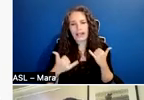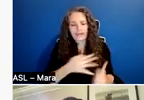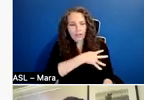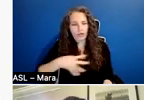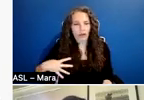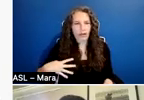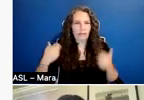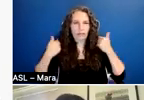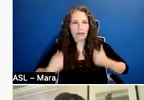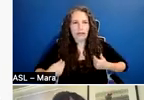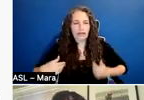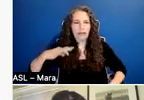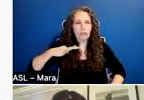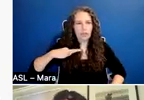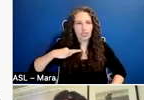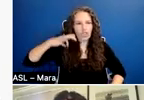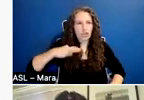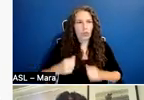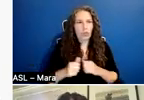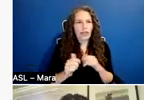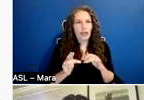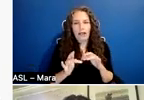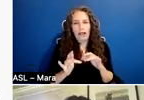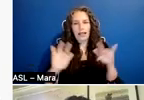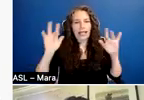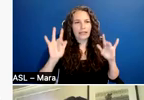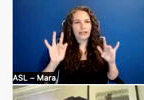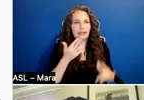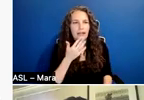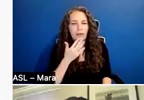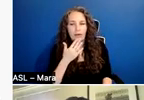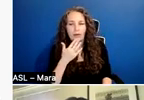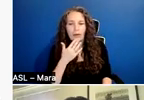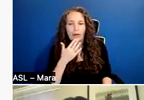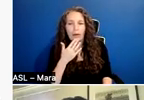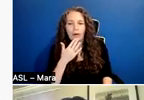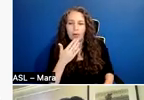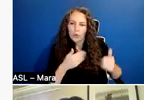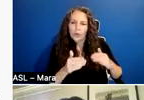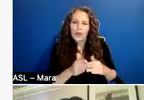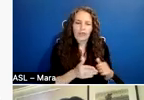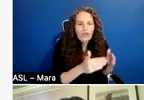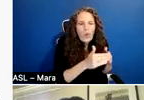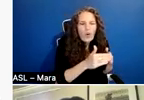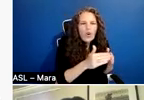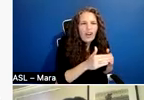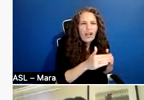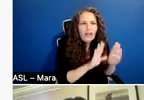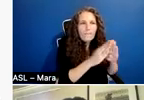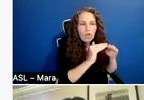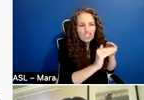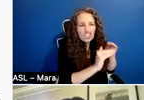tank top. I'm sitting in a very, very white room and you can just see the corner of a bookshelf. Maria, I'll pass it to you.